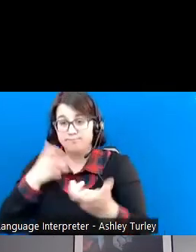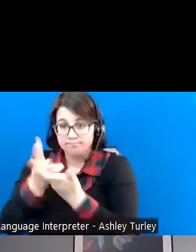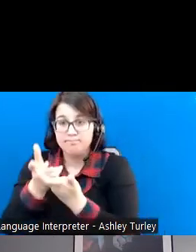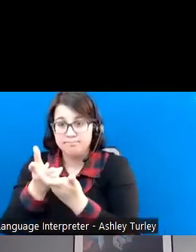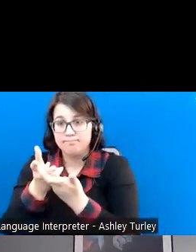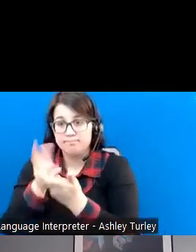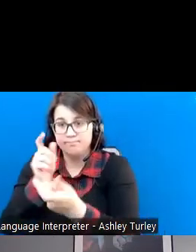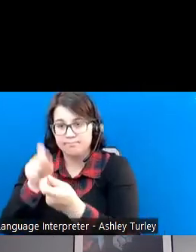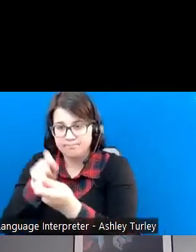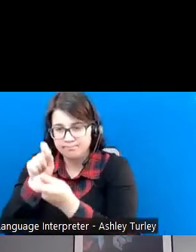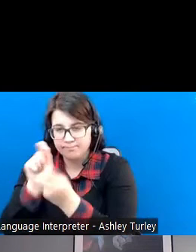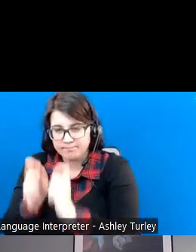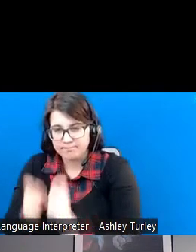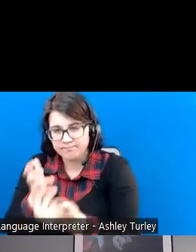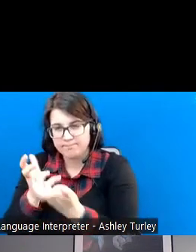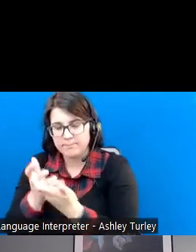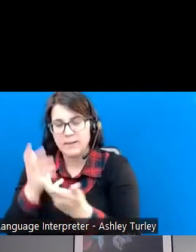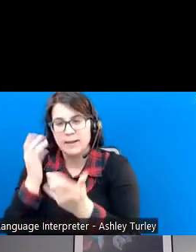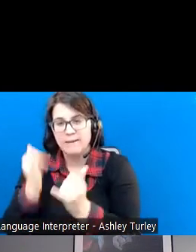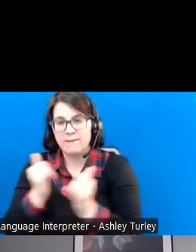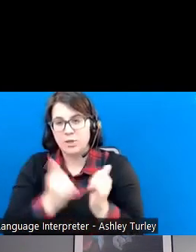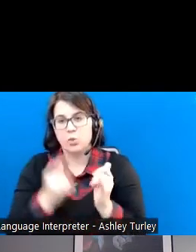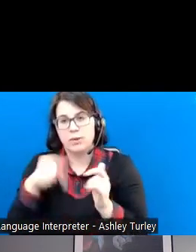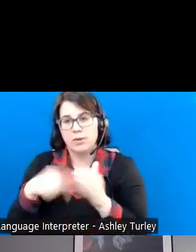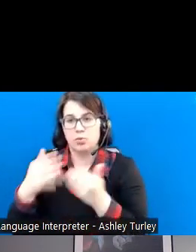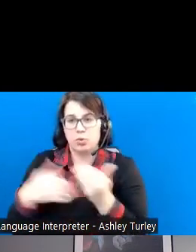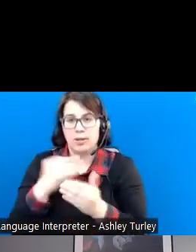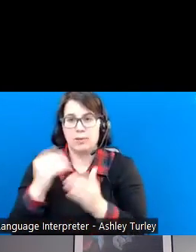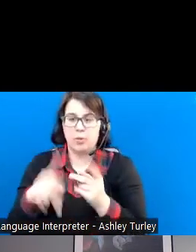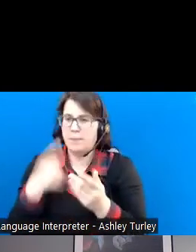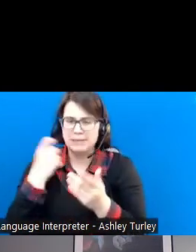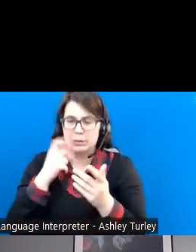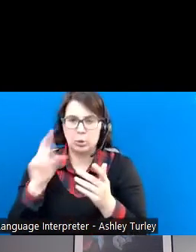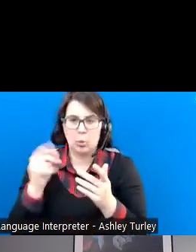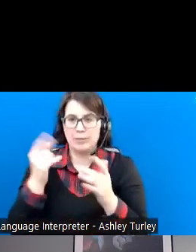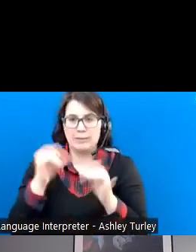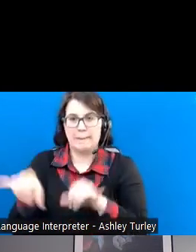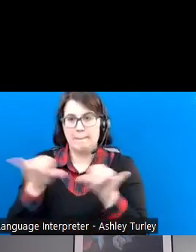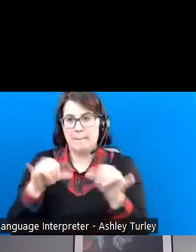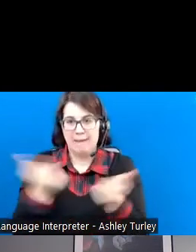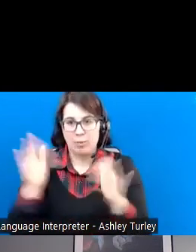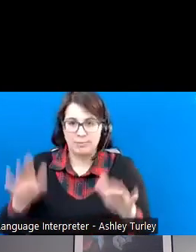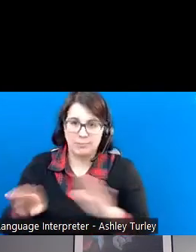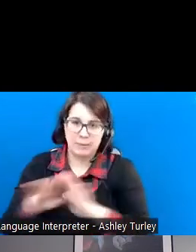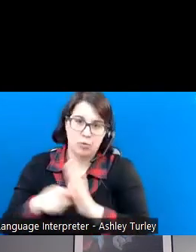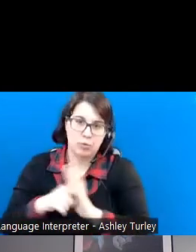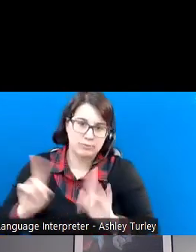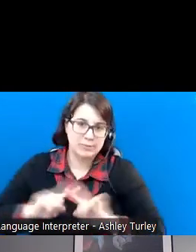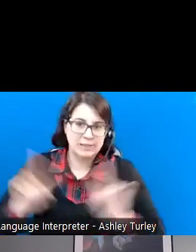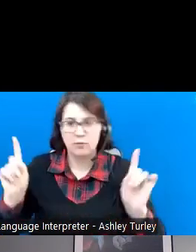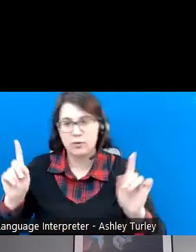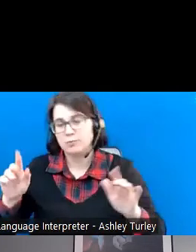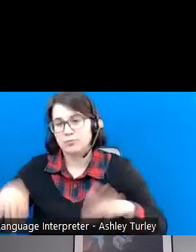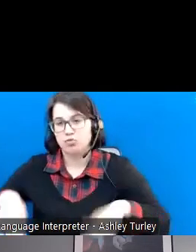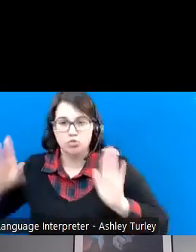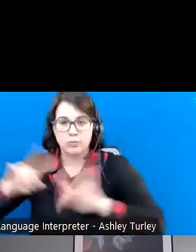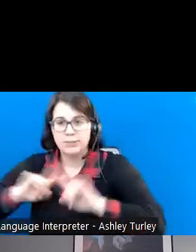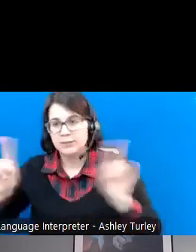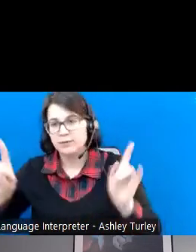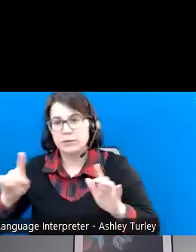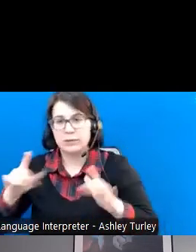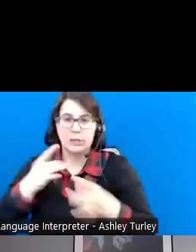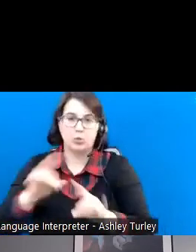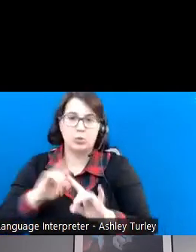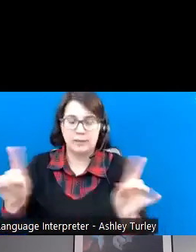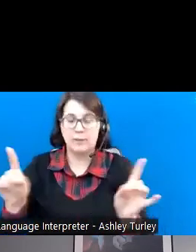process and the program. Because like we said, everyone is not the same. Everyone grew up differently, have different backgrounds and different interests. So we really want to have the long-term